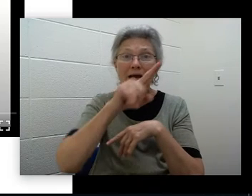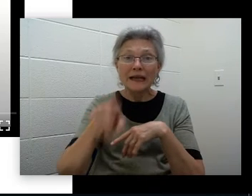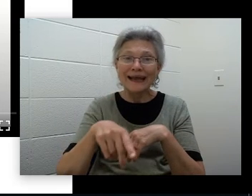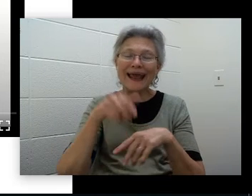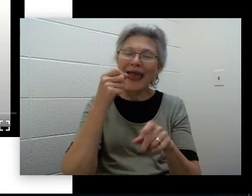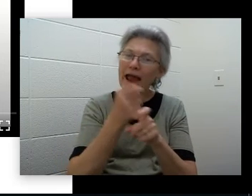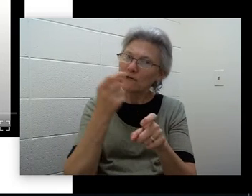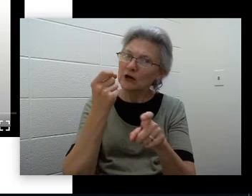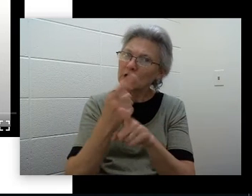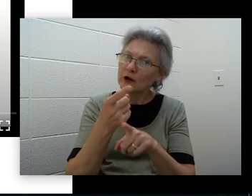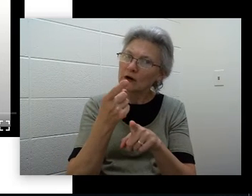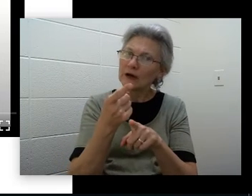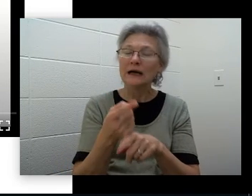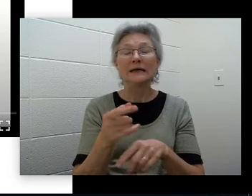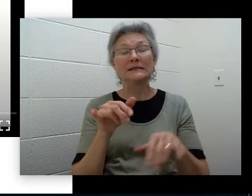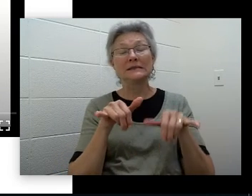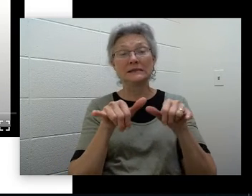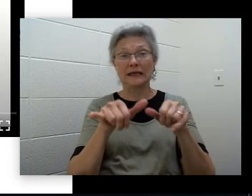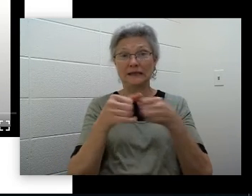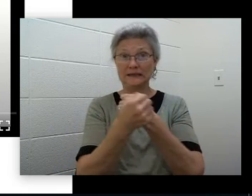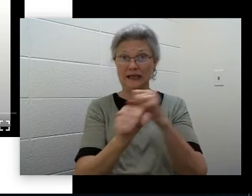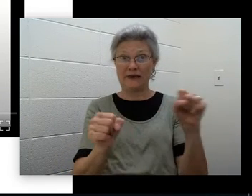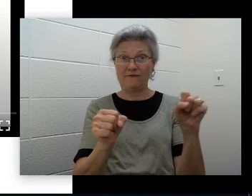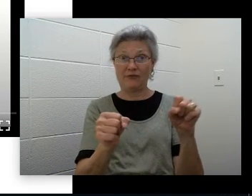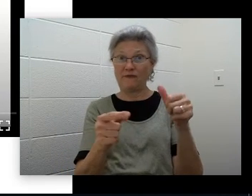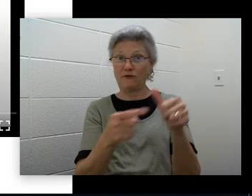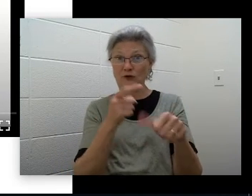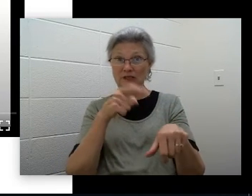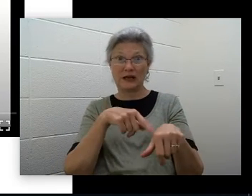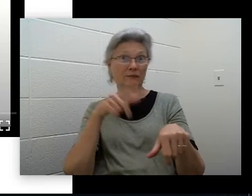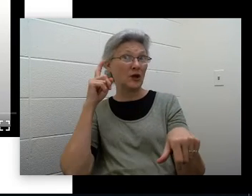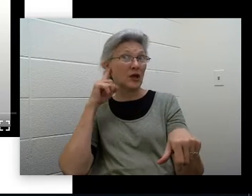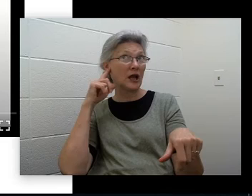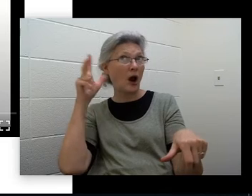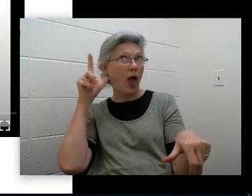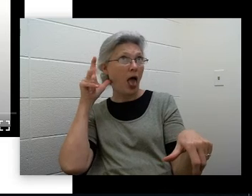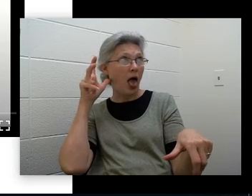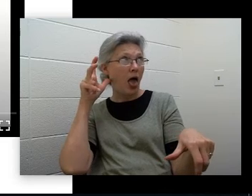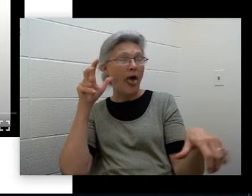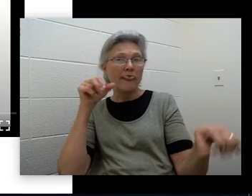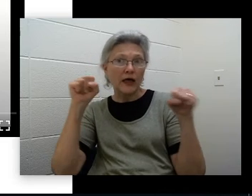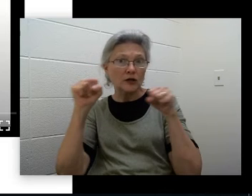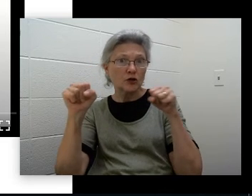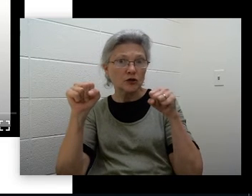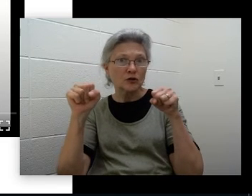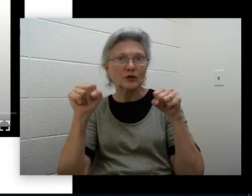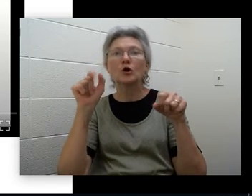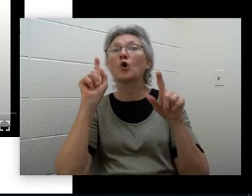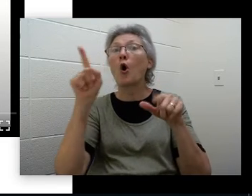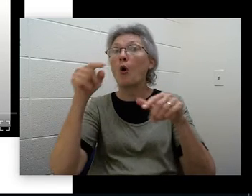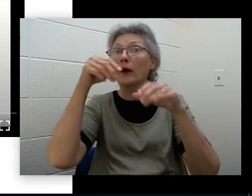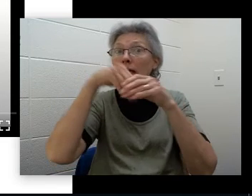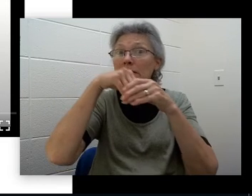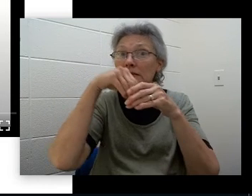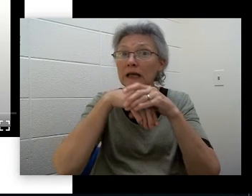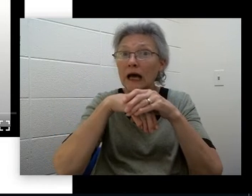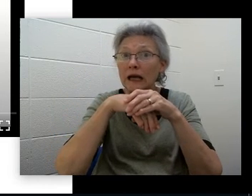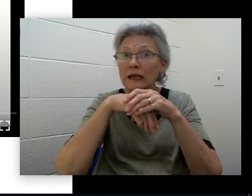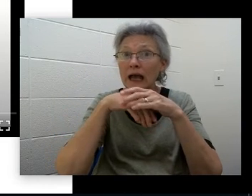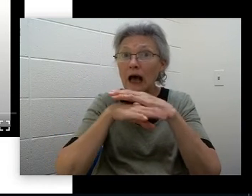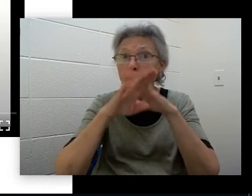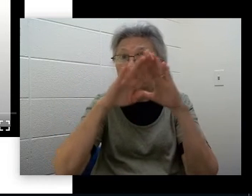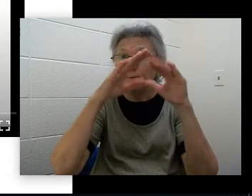stay safe, we have to go indoors at the first sound of thunder, because whenever you hear thunder, you are at risk of being struck by lightning.